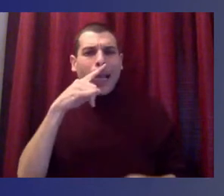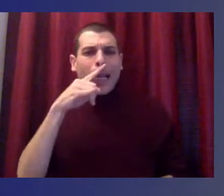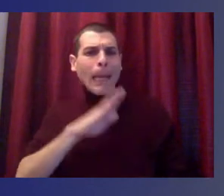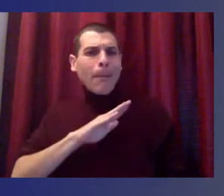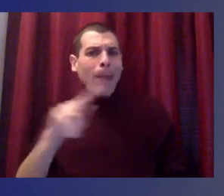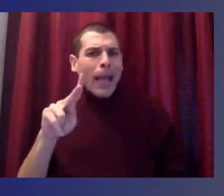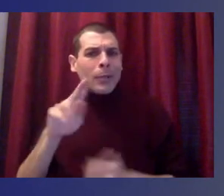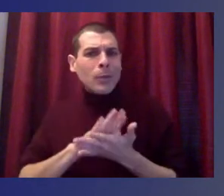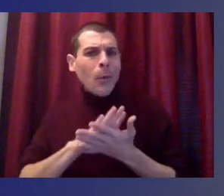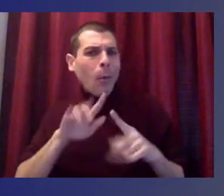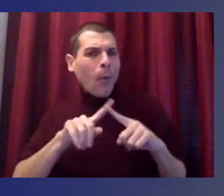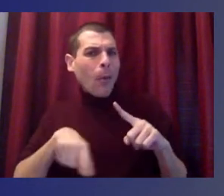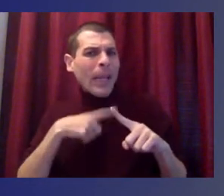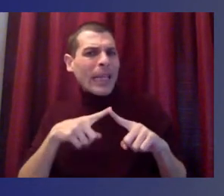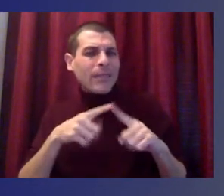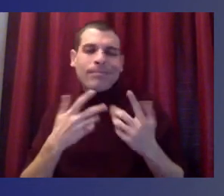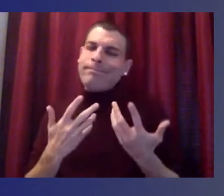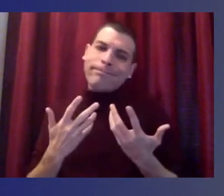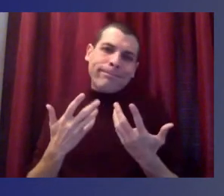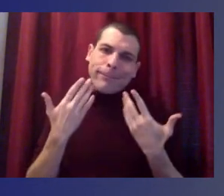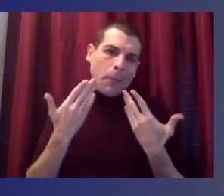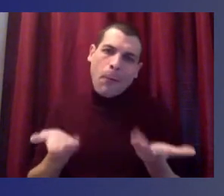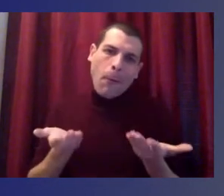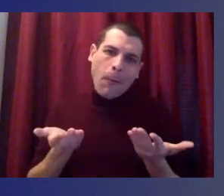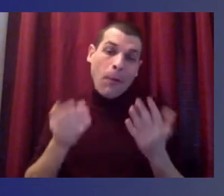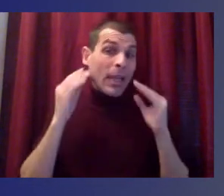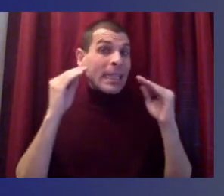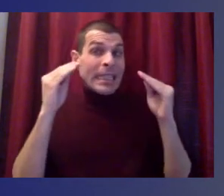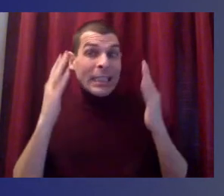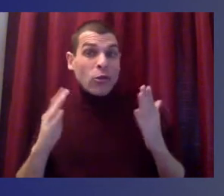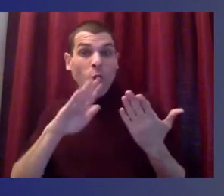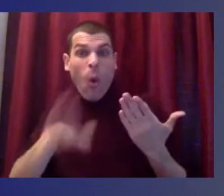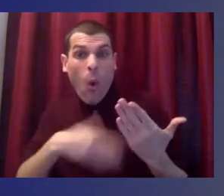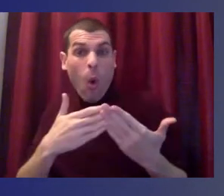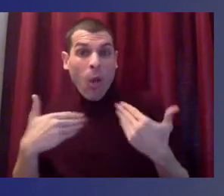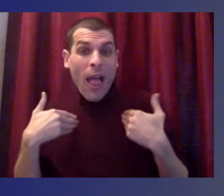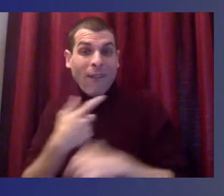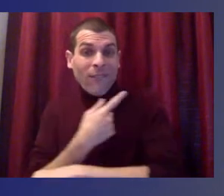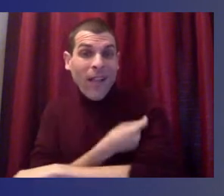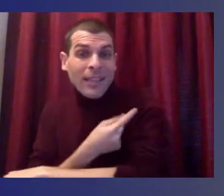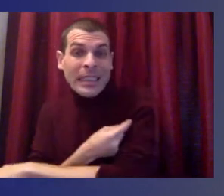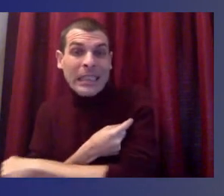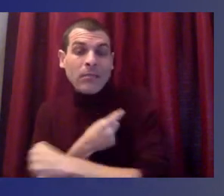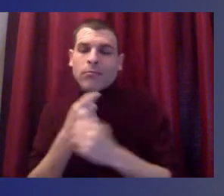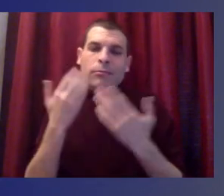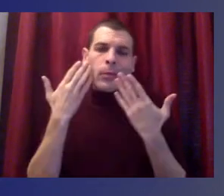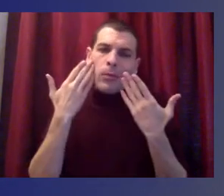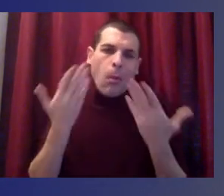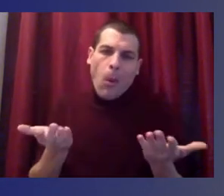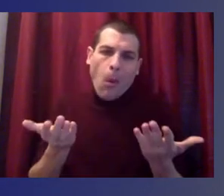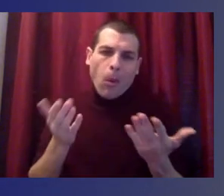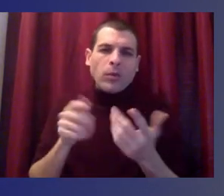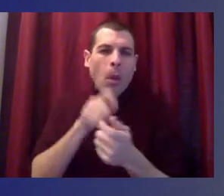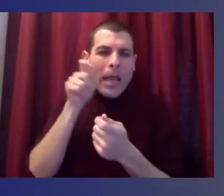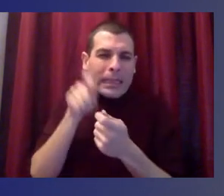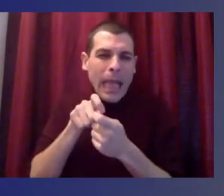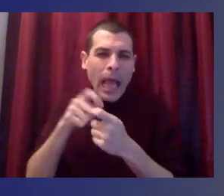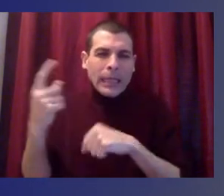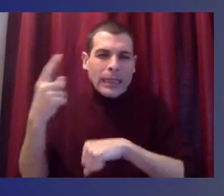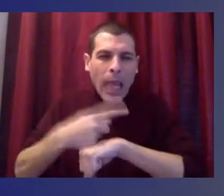Or how soon will all the teachers be vaccinated? Or anything very definitive with a very specific date.